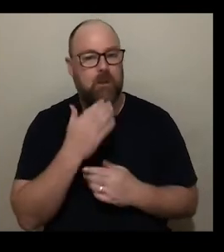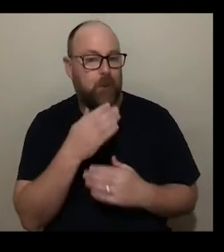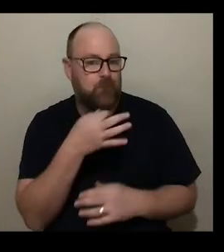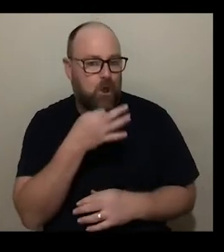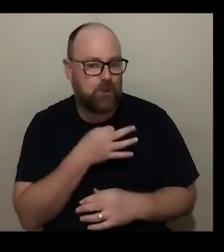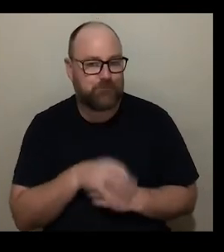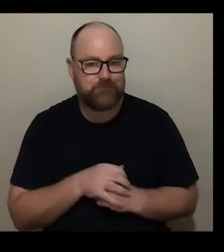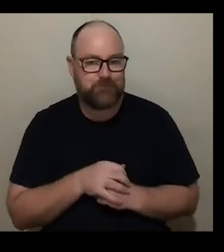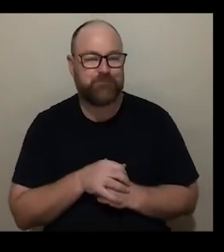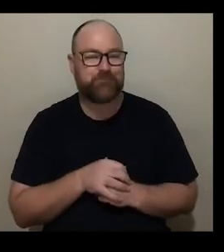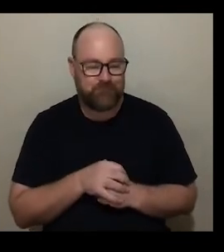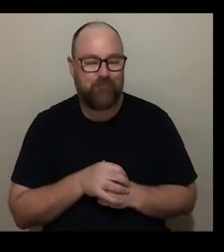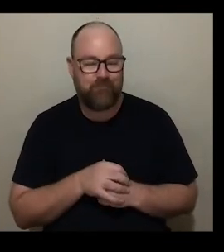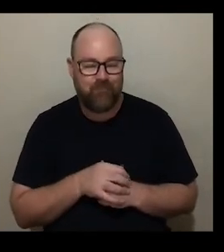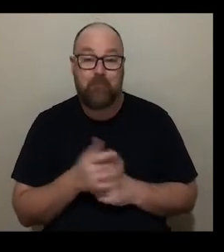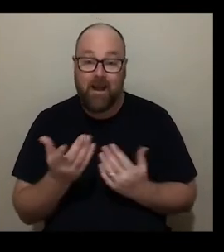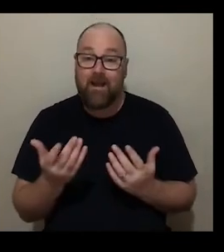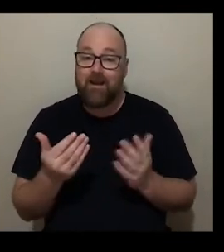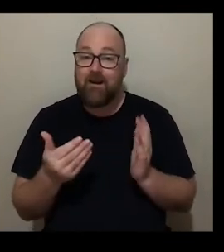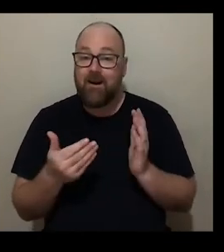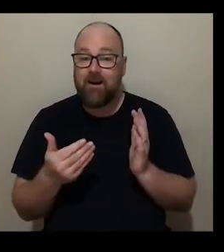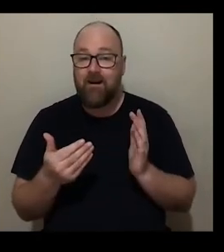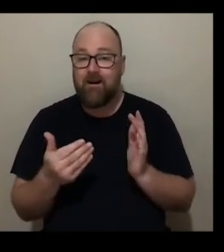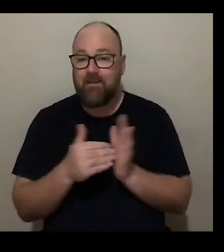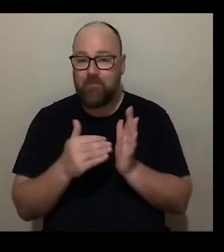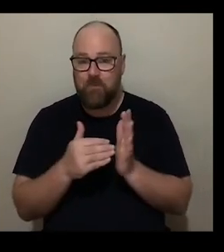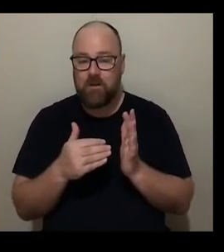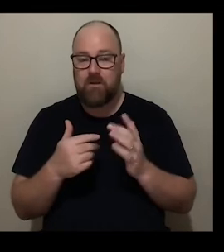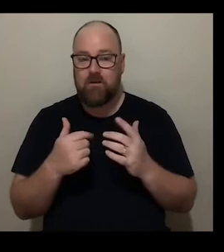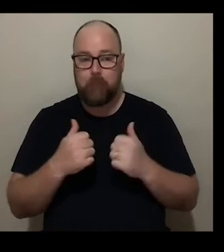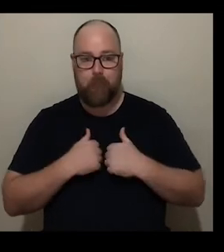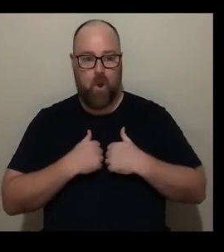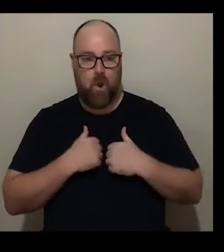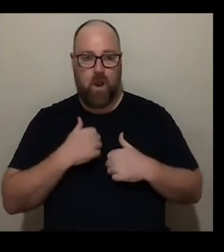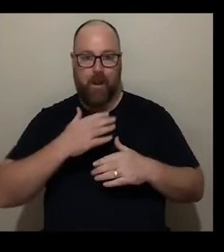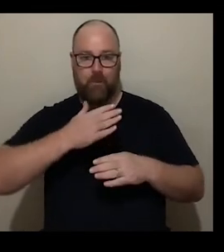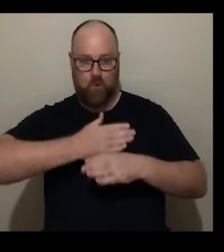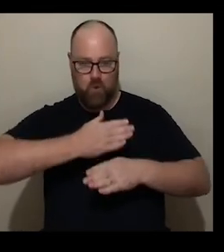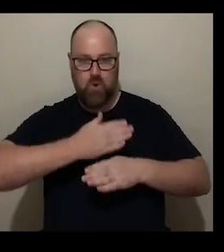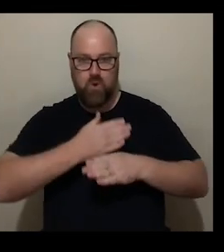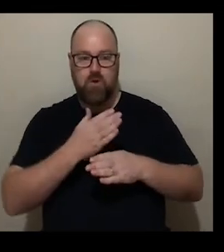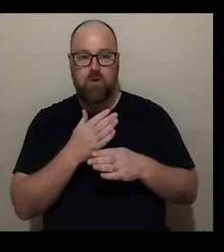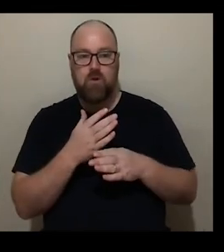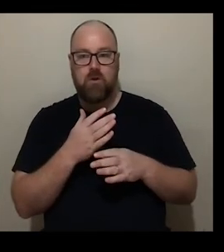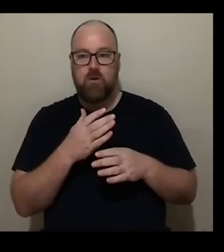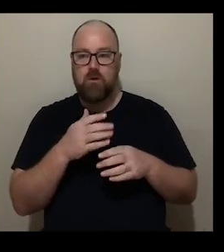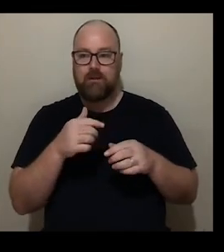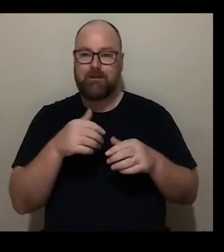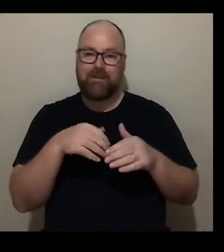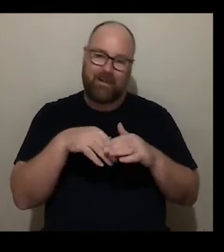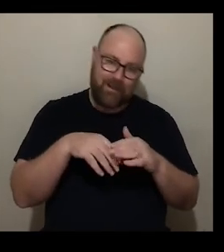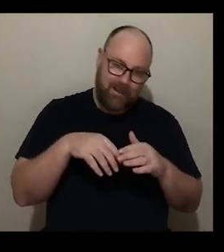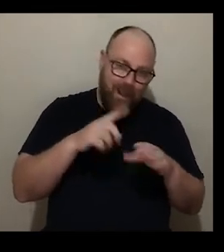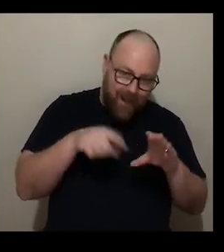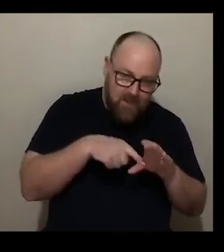um yeah i'm currently have my work um both inside and outside in the harbourfront center